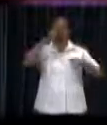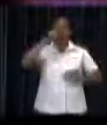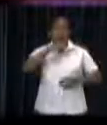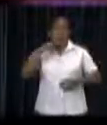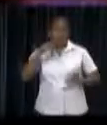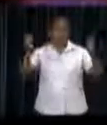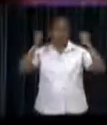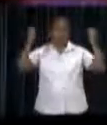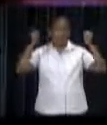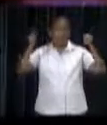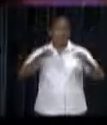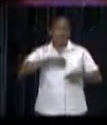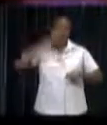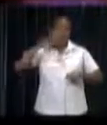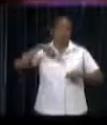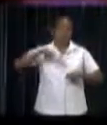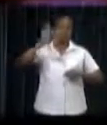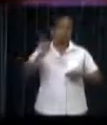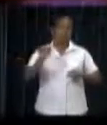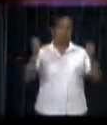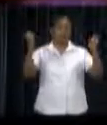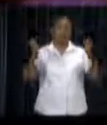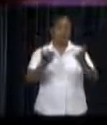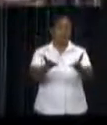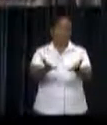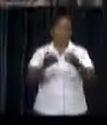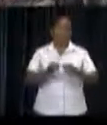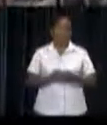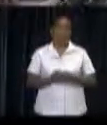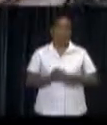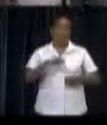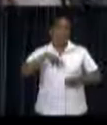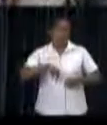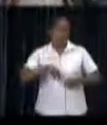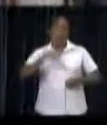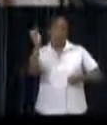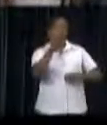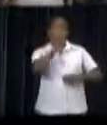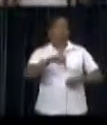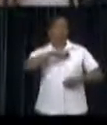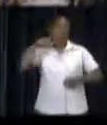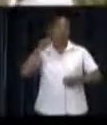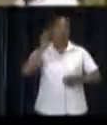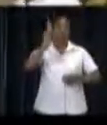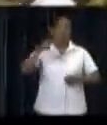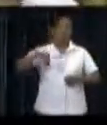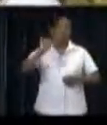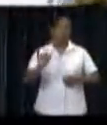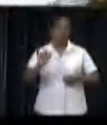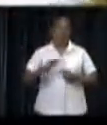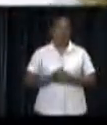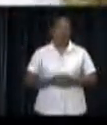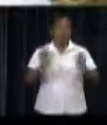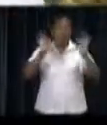fought against slavery, resulting in its abolition. A special parade was held in downtown Paramaribo,